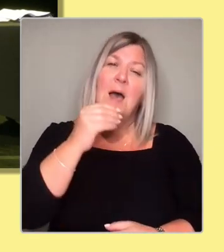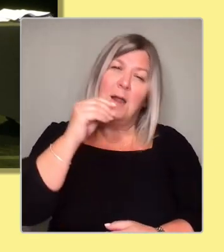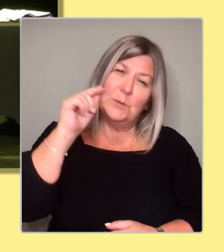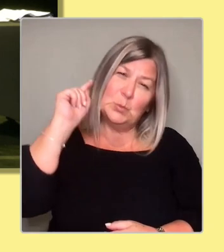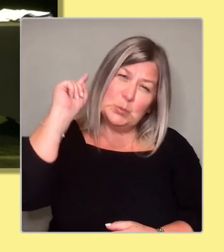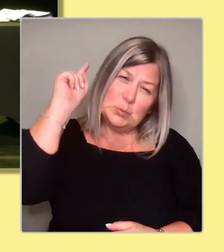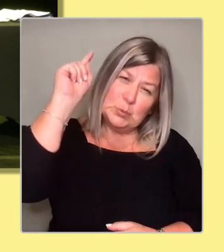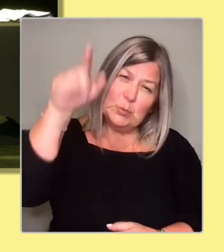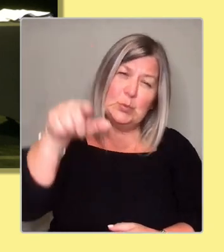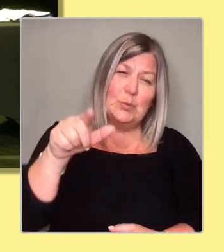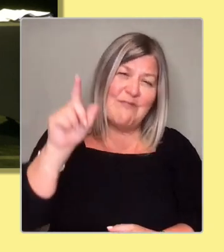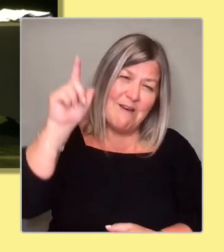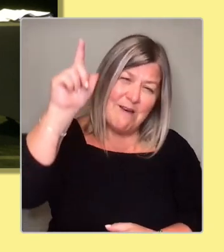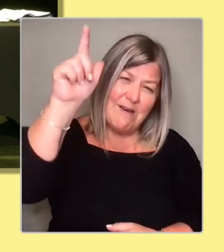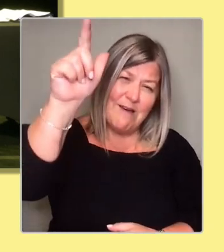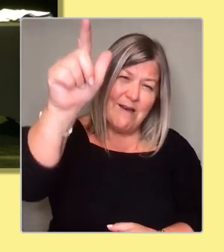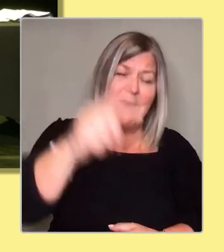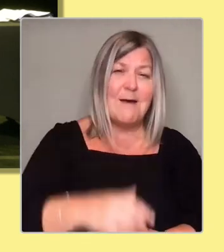you just hold on for the mic?